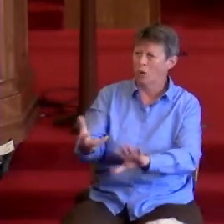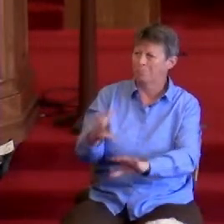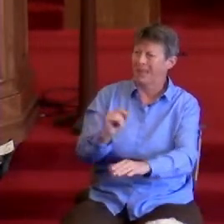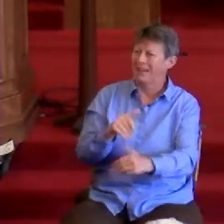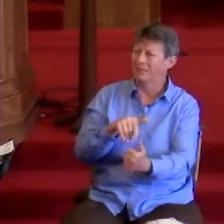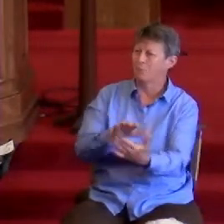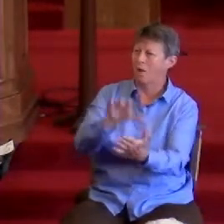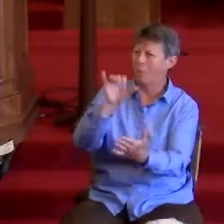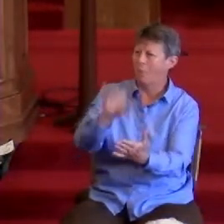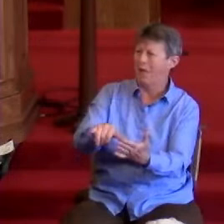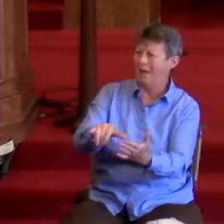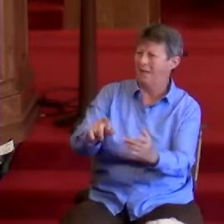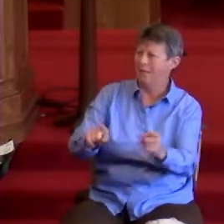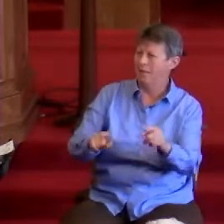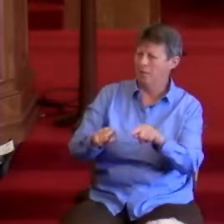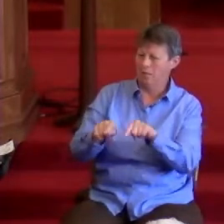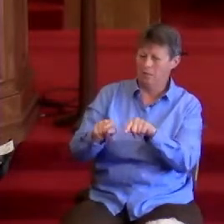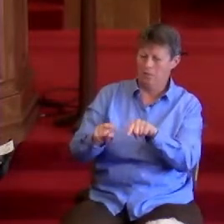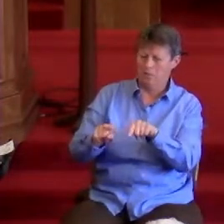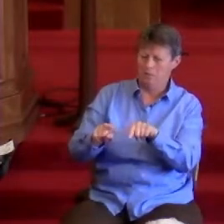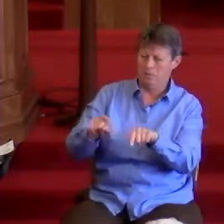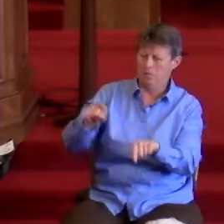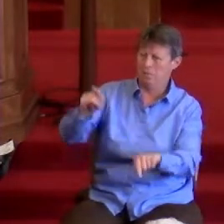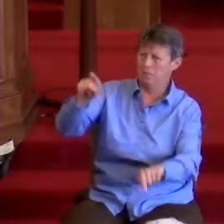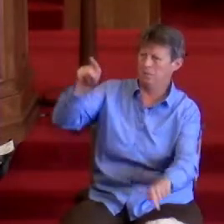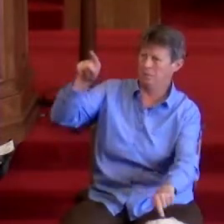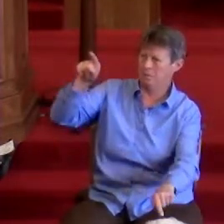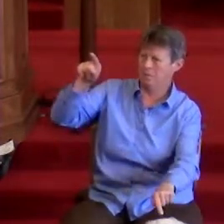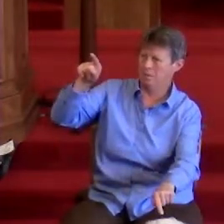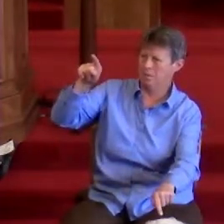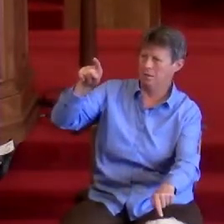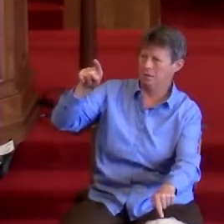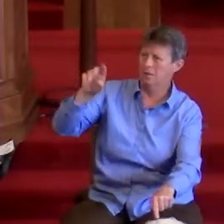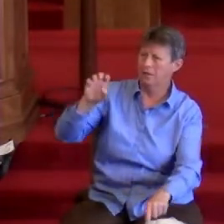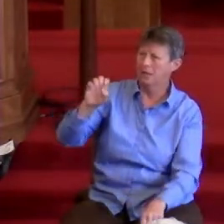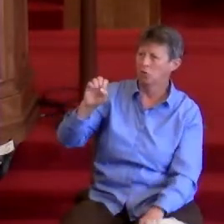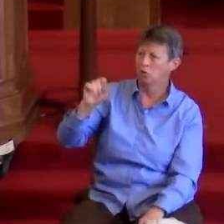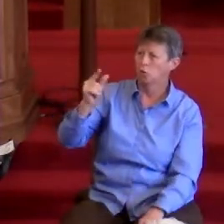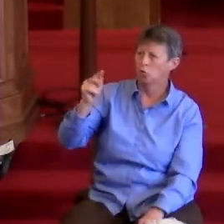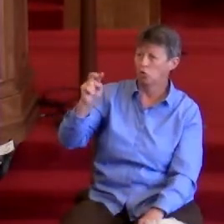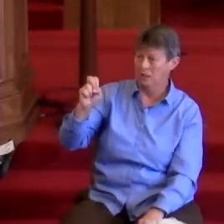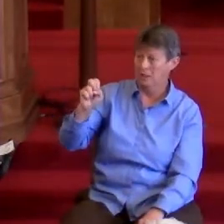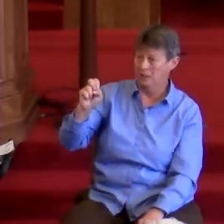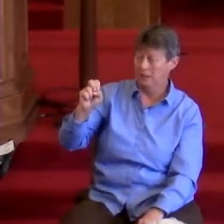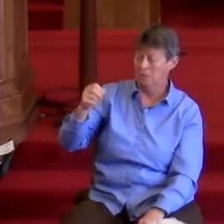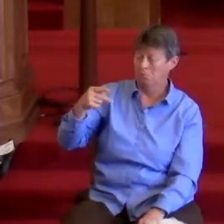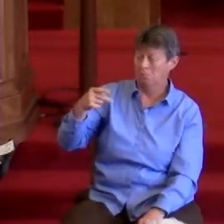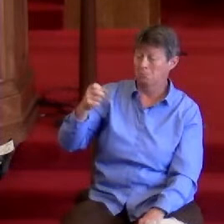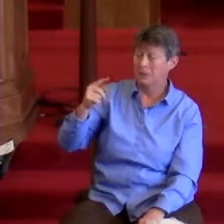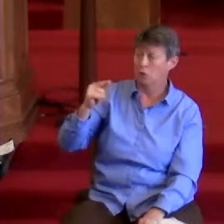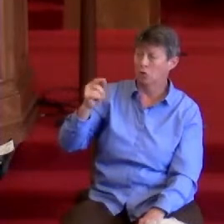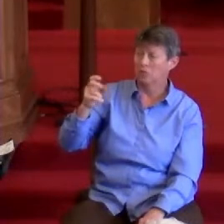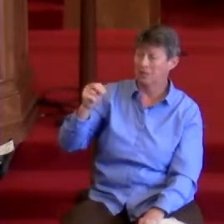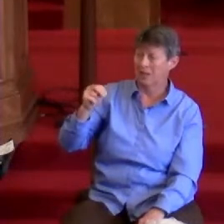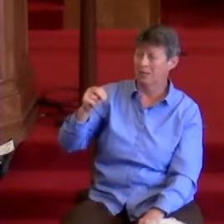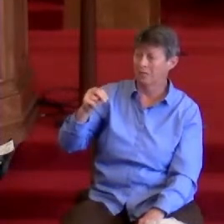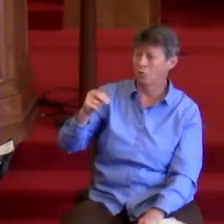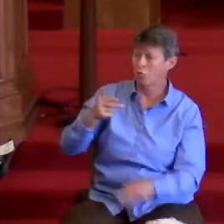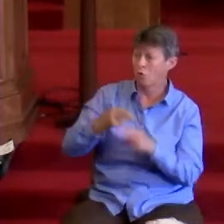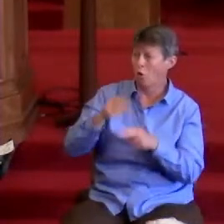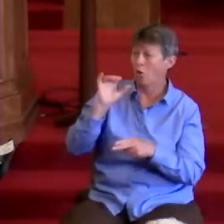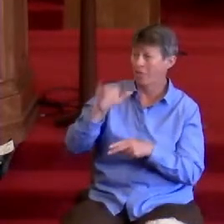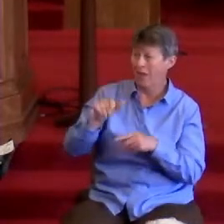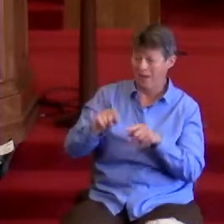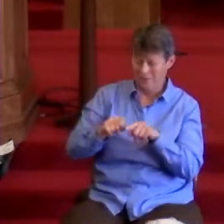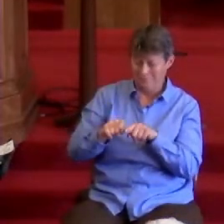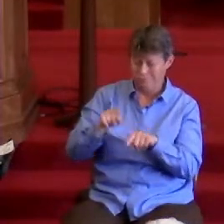That's Eugene Peterson's insightful translation of our passage today in the message. And who wouldn't prefer Jesus to